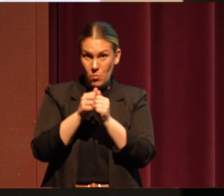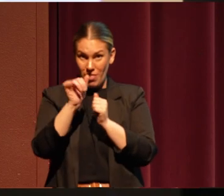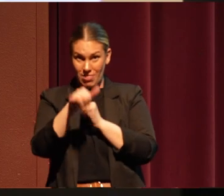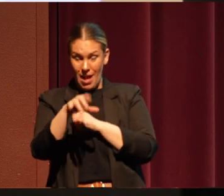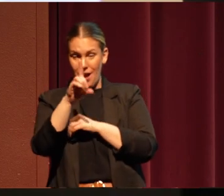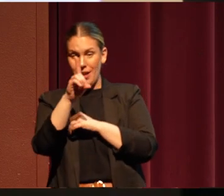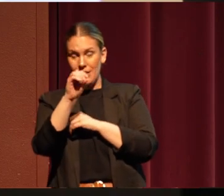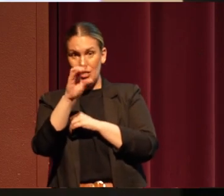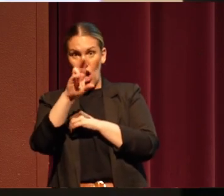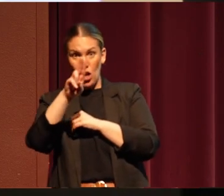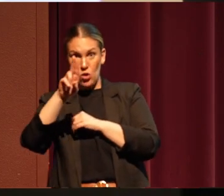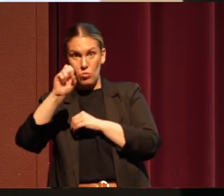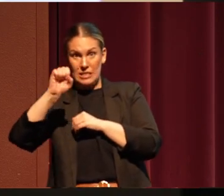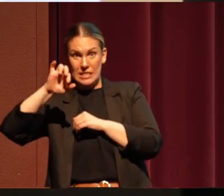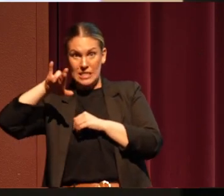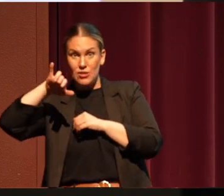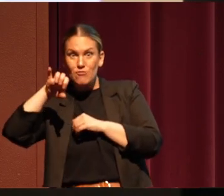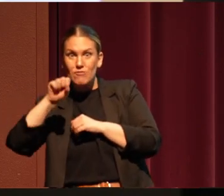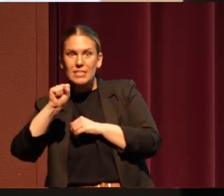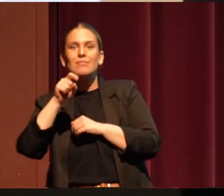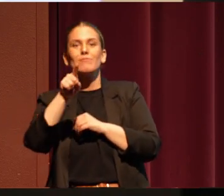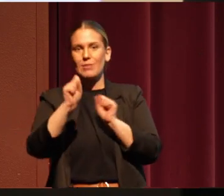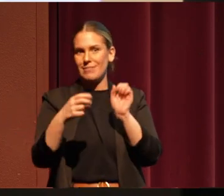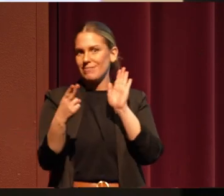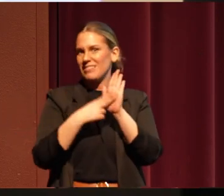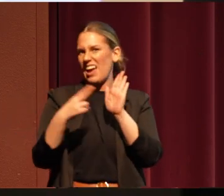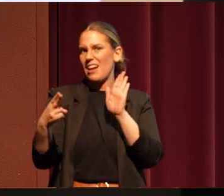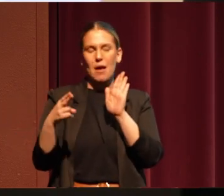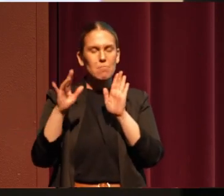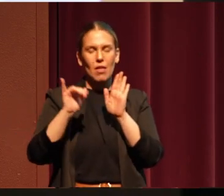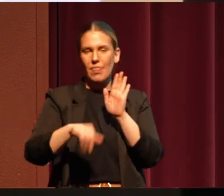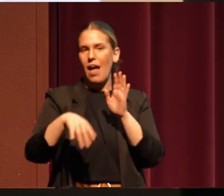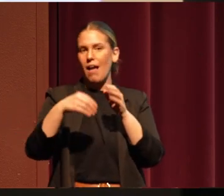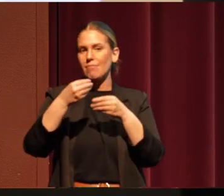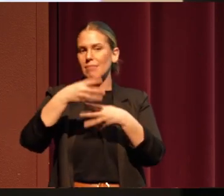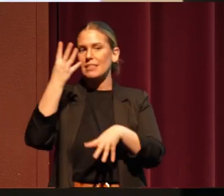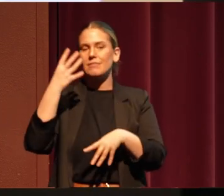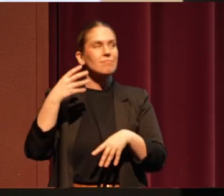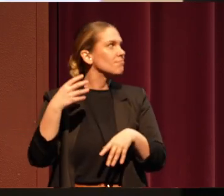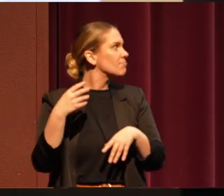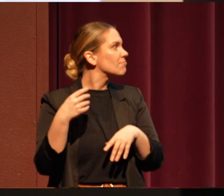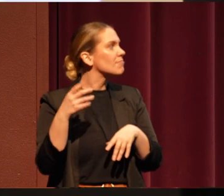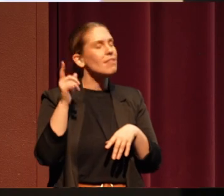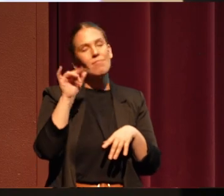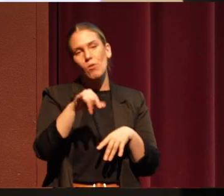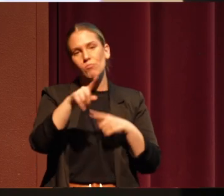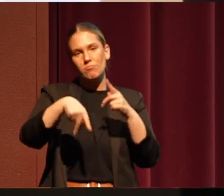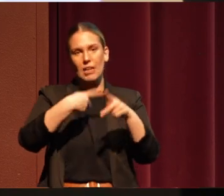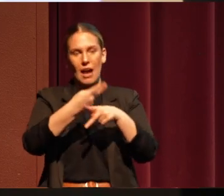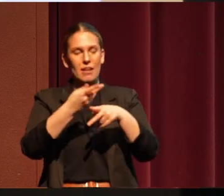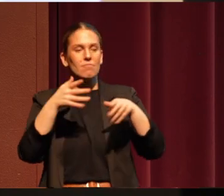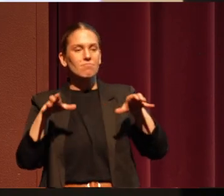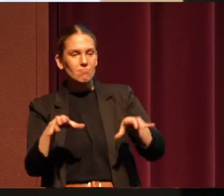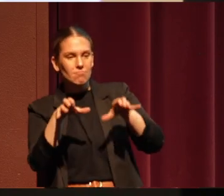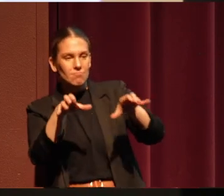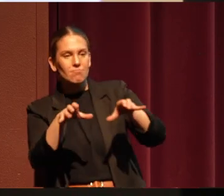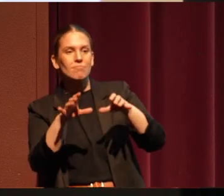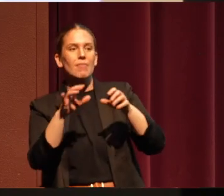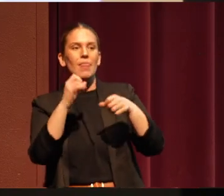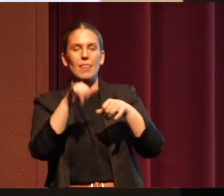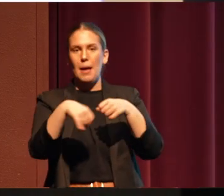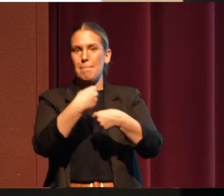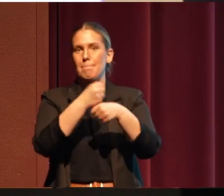-series, I would suggest that you get on that sign-up list. Because it's those sort of actions that create dialogue and bring about